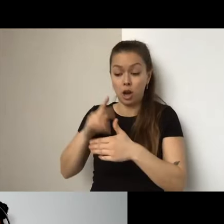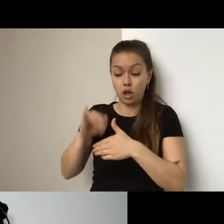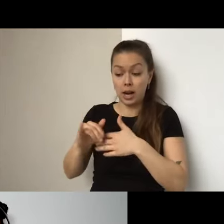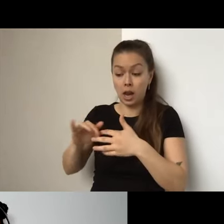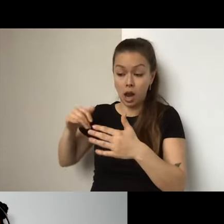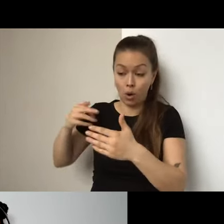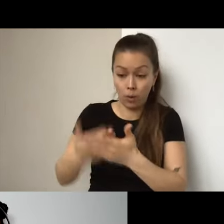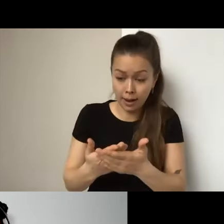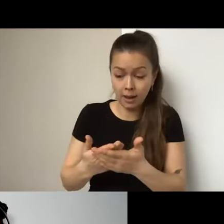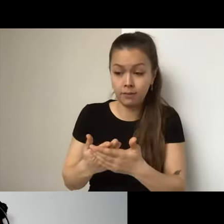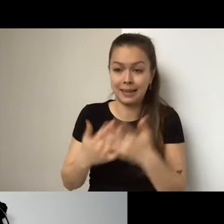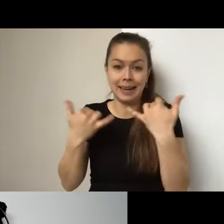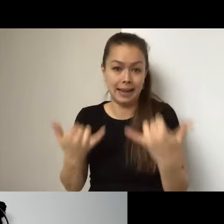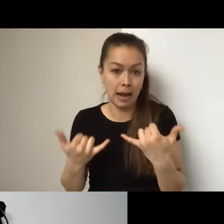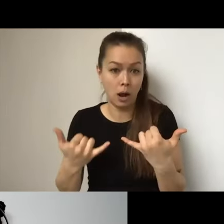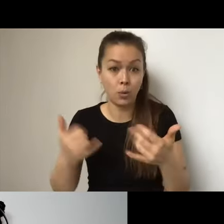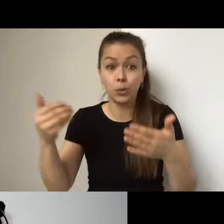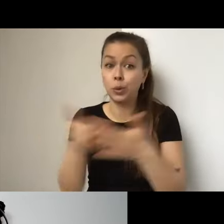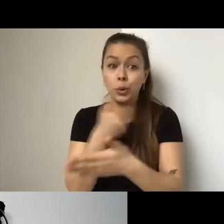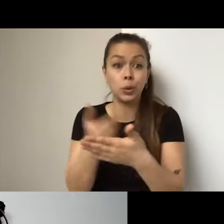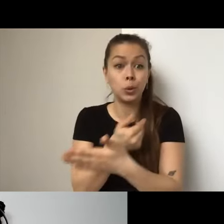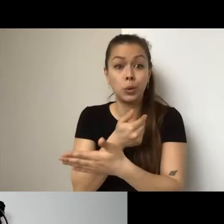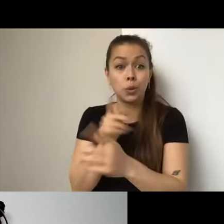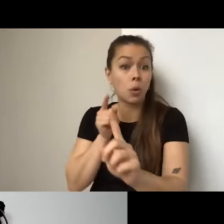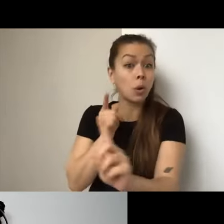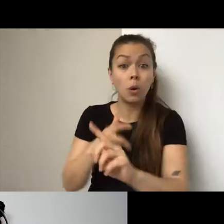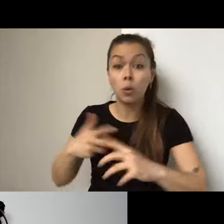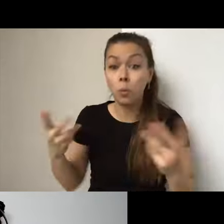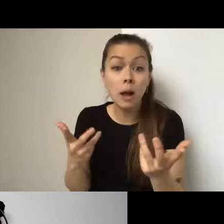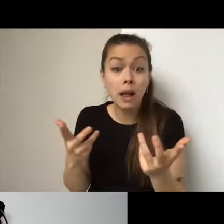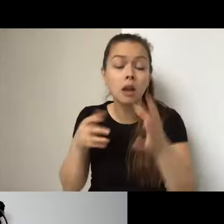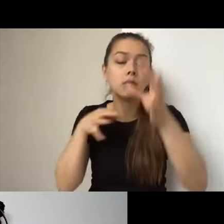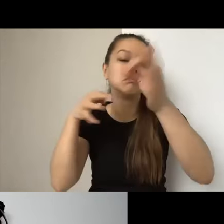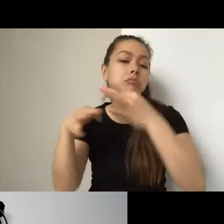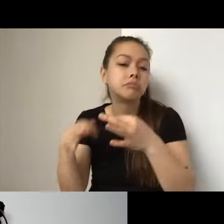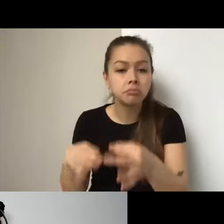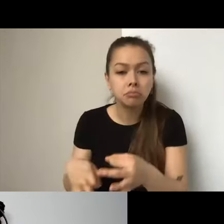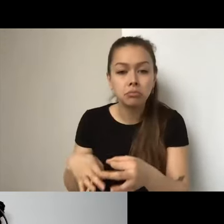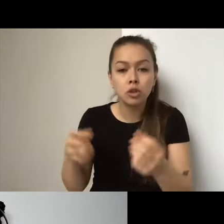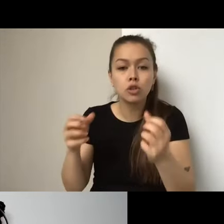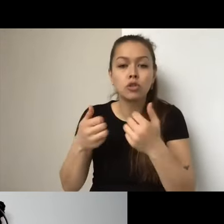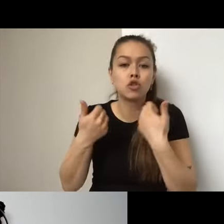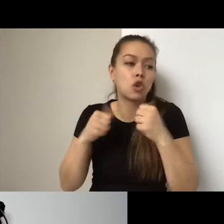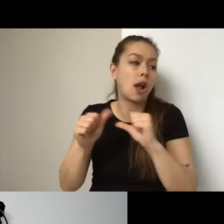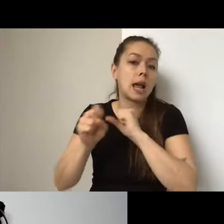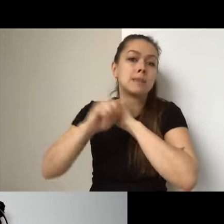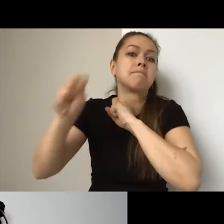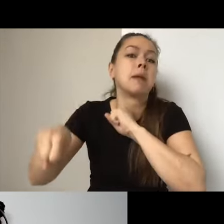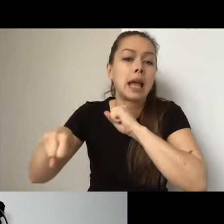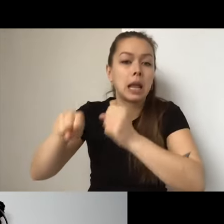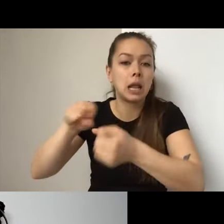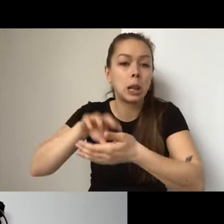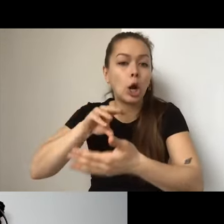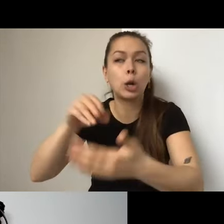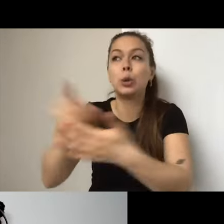to continue on or, um, expand on our learning and learn, you know, our new challenge is X, but you